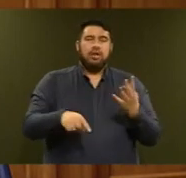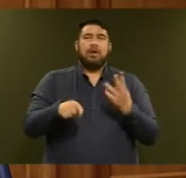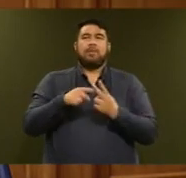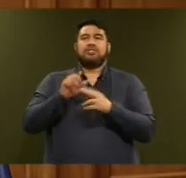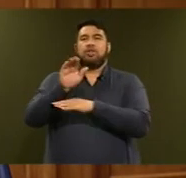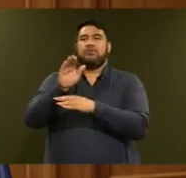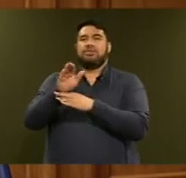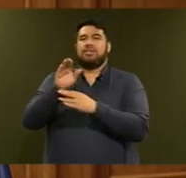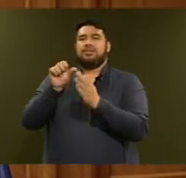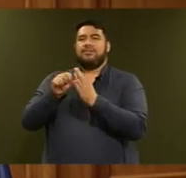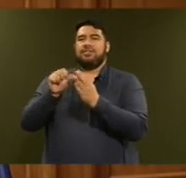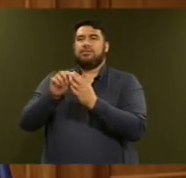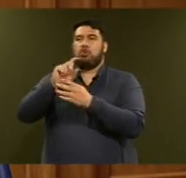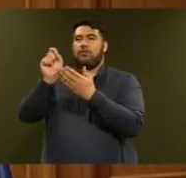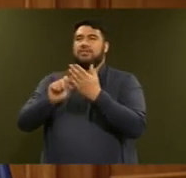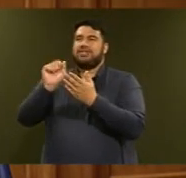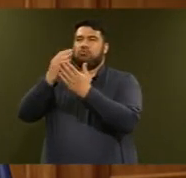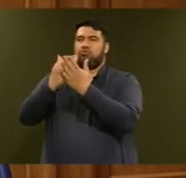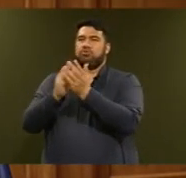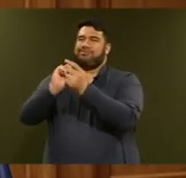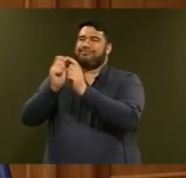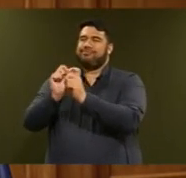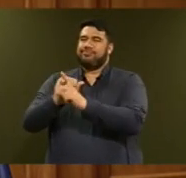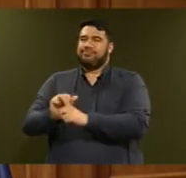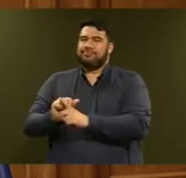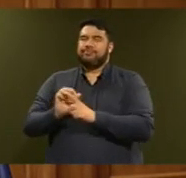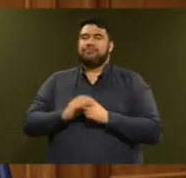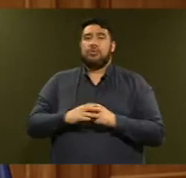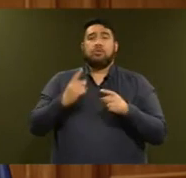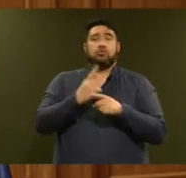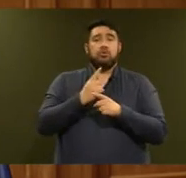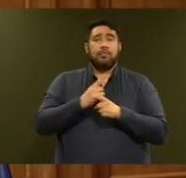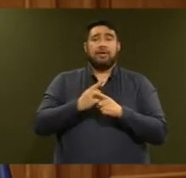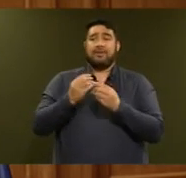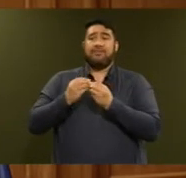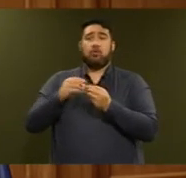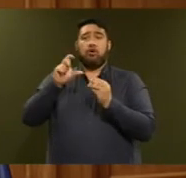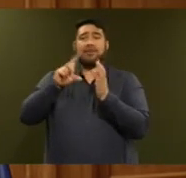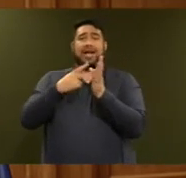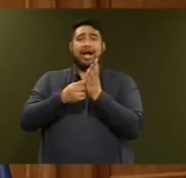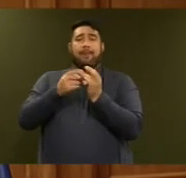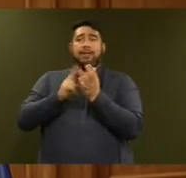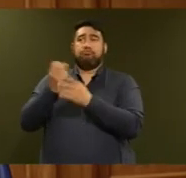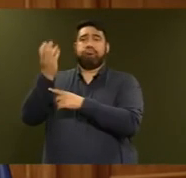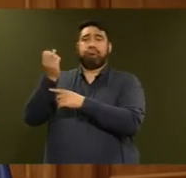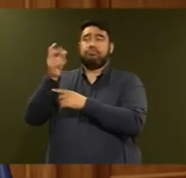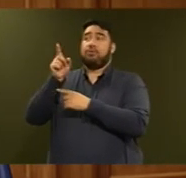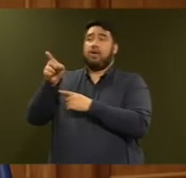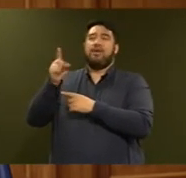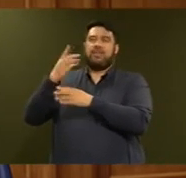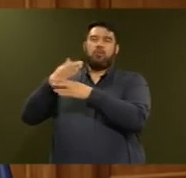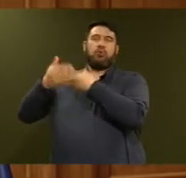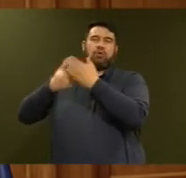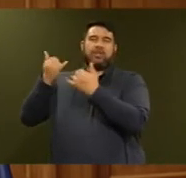Office. In respect of the value of the carbon, that work is underway and it would be unwise to